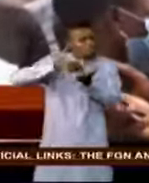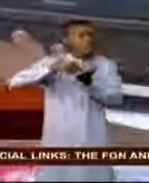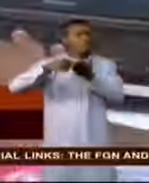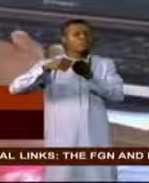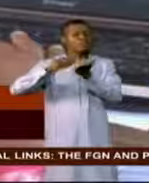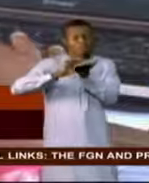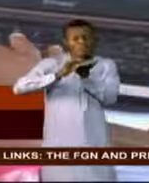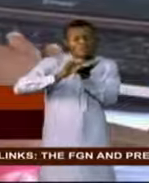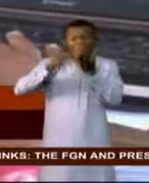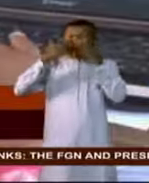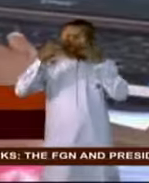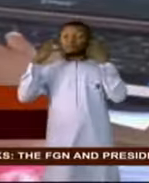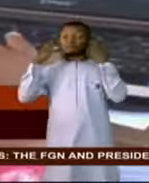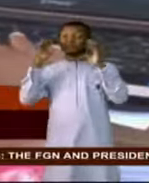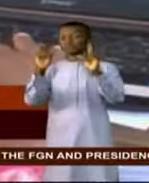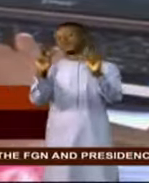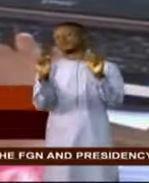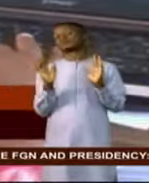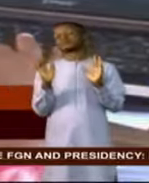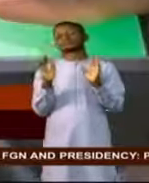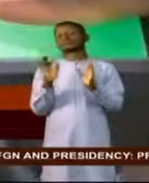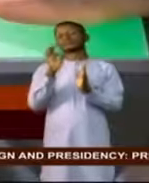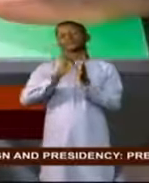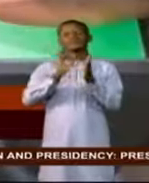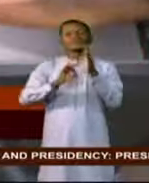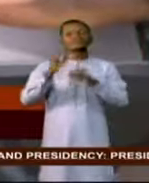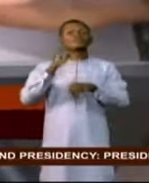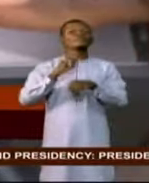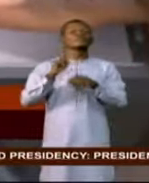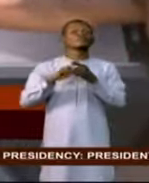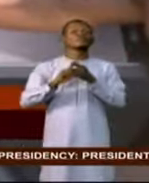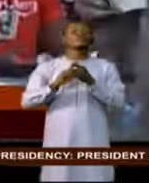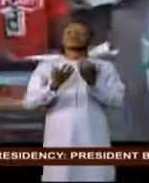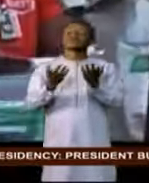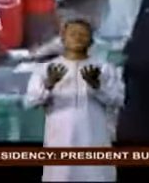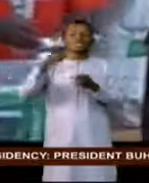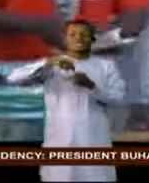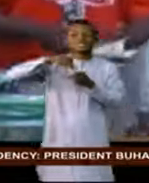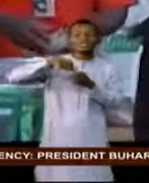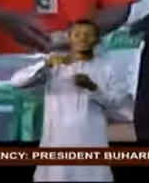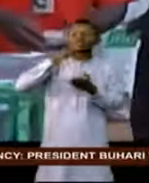masks. The countdown to the election is no longer in weeks, but in hours.